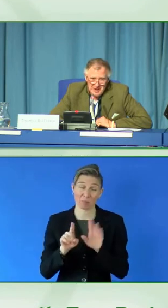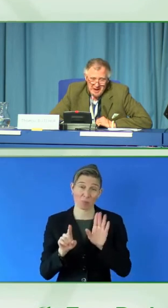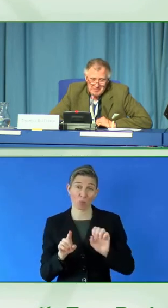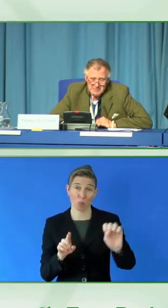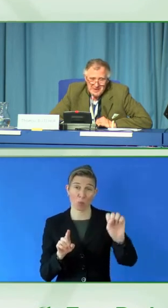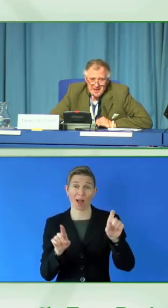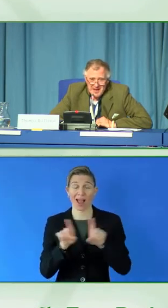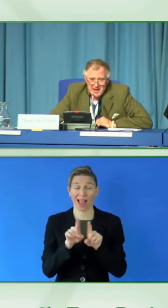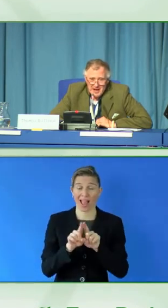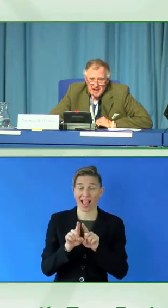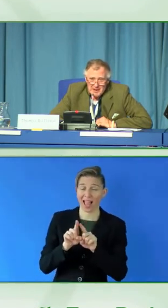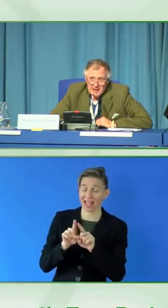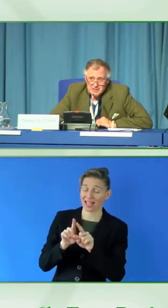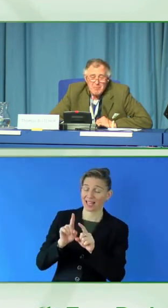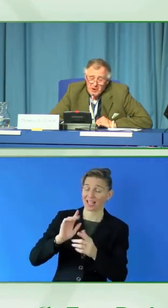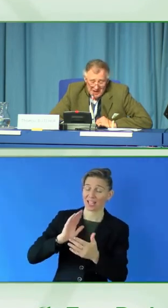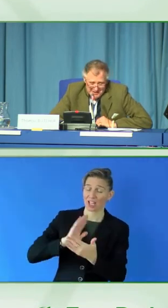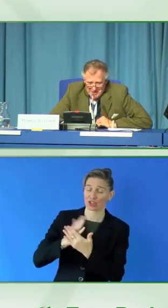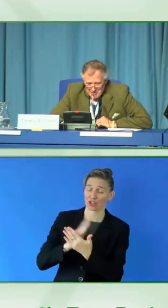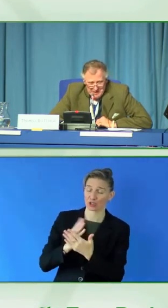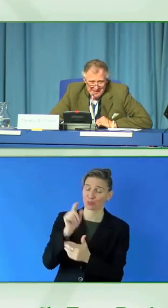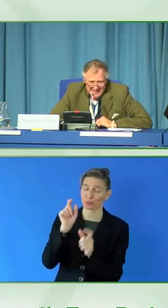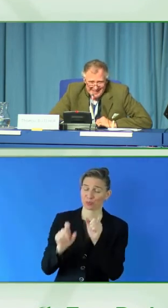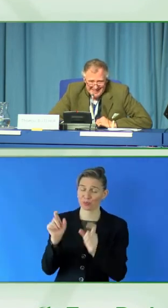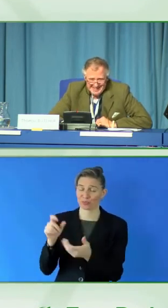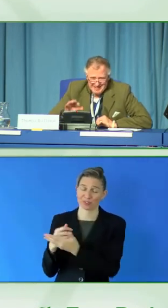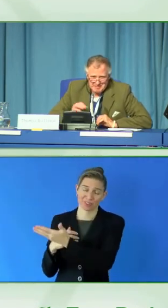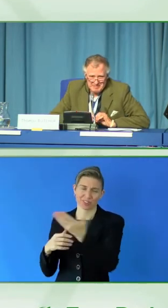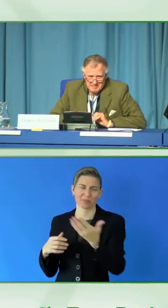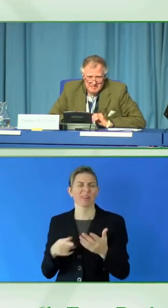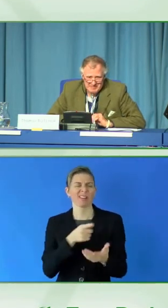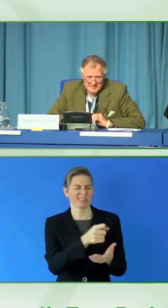let you, um, summarize everything.